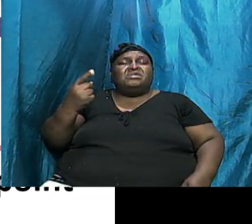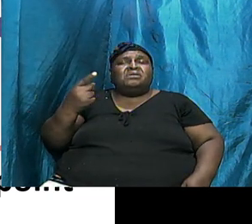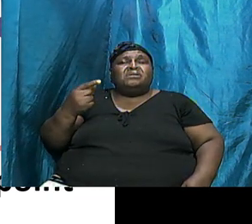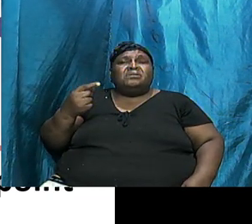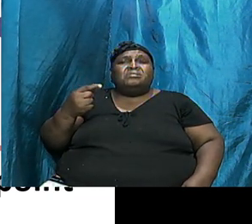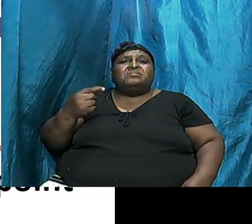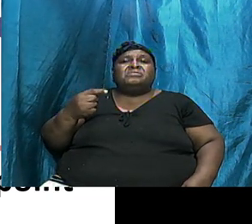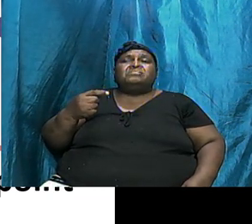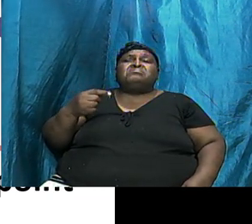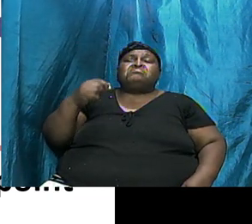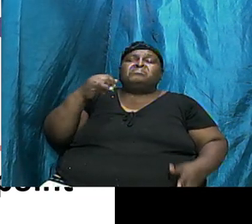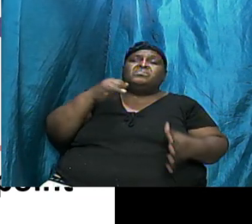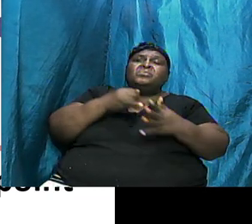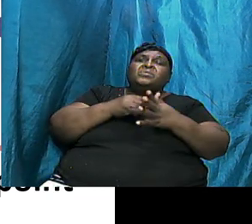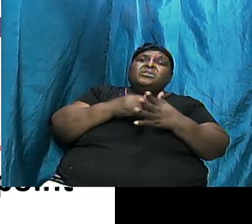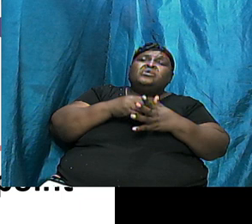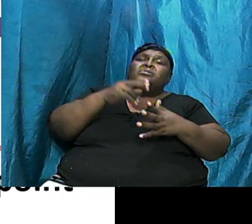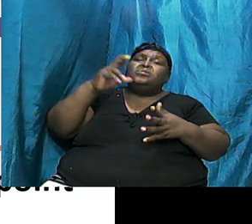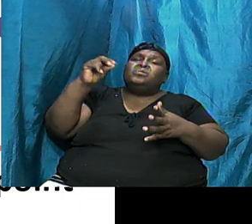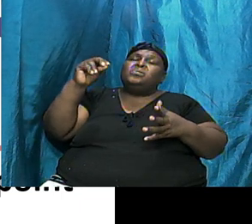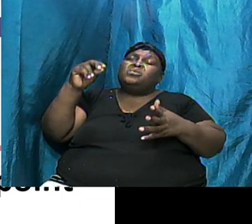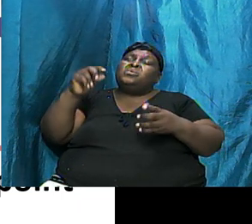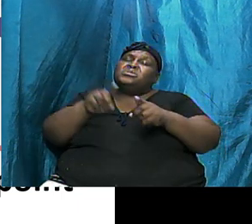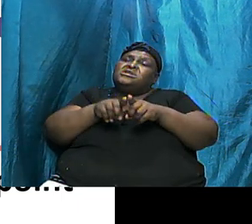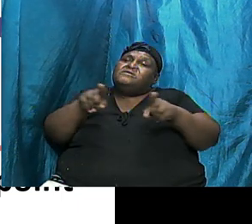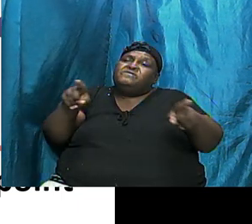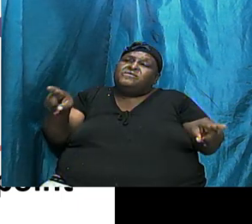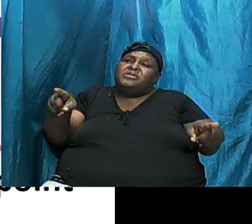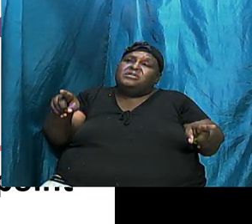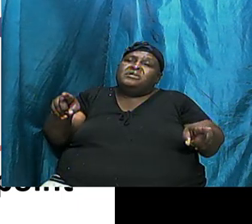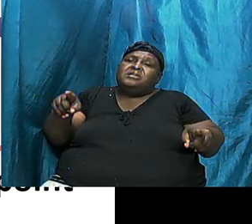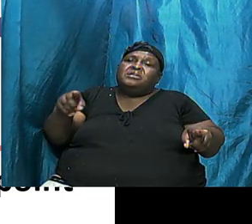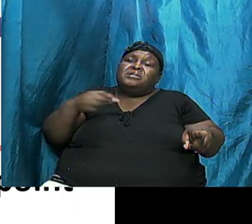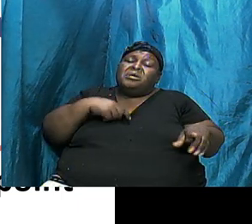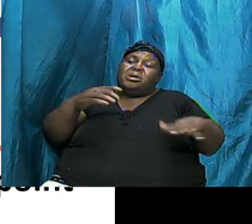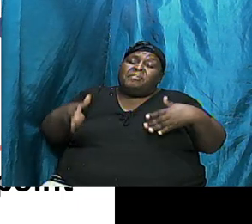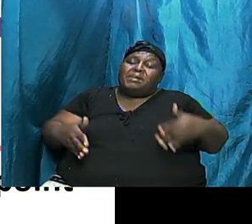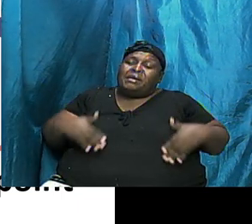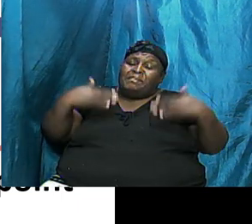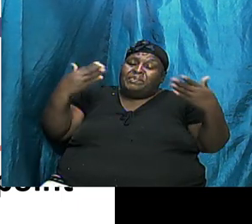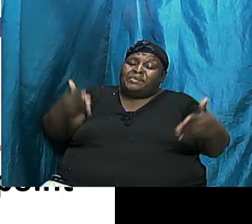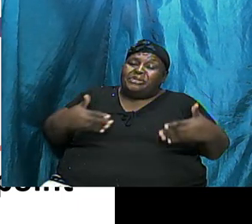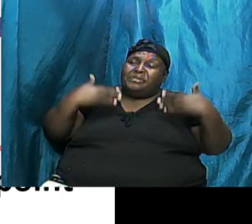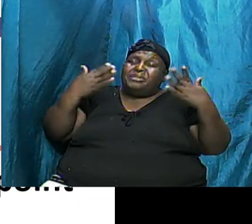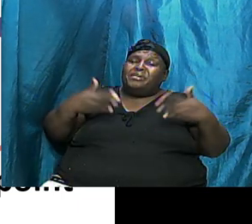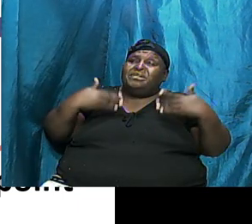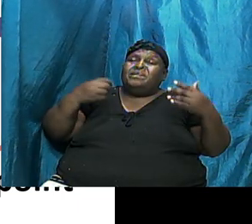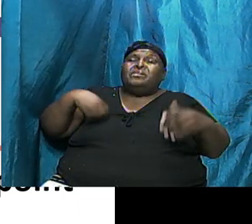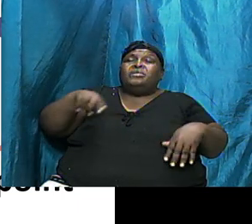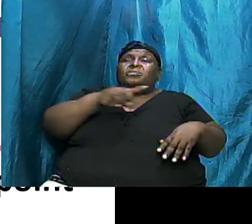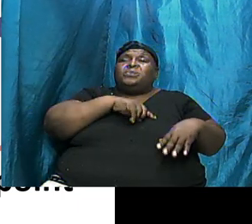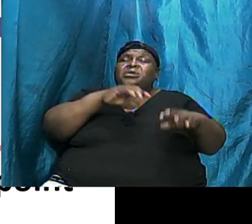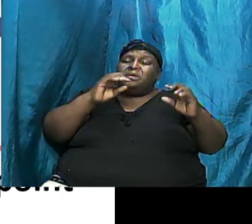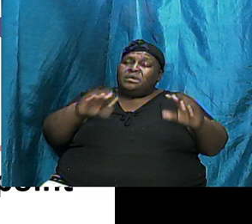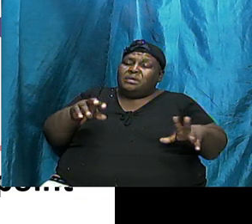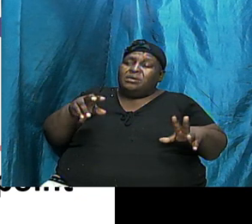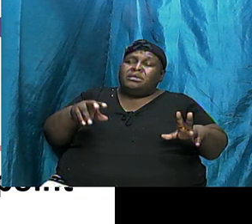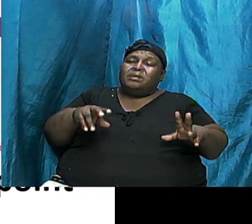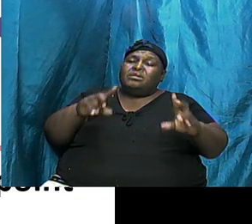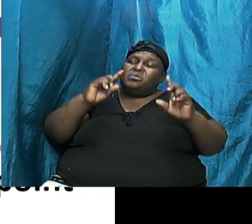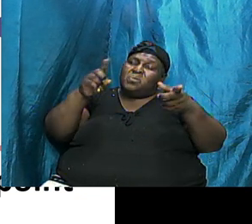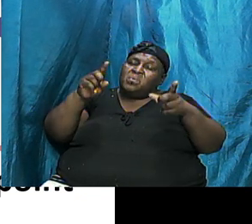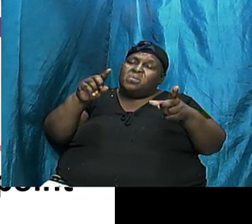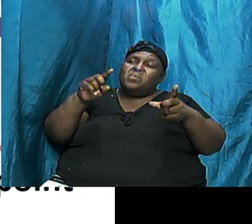Us It Is No Different Today And I Am Happy That We Can Go Back To The